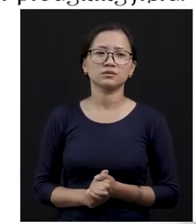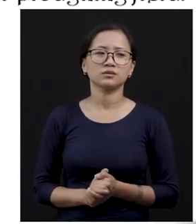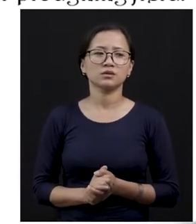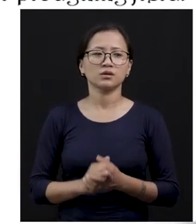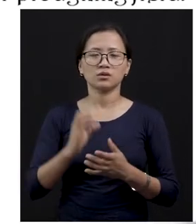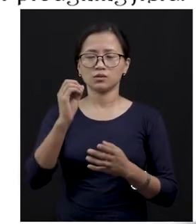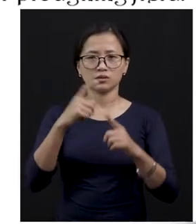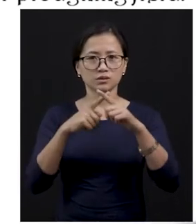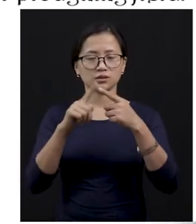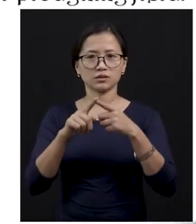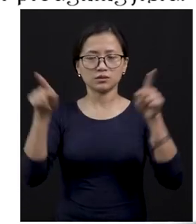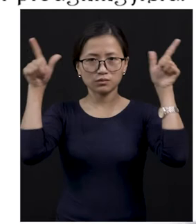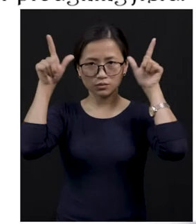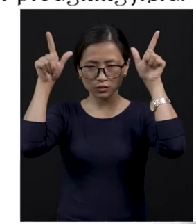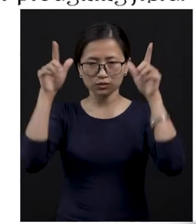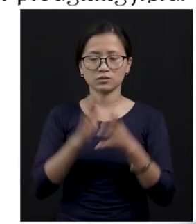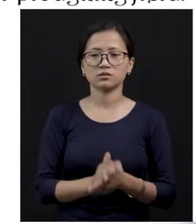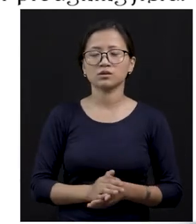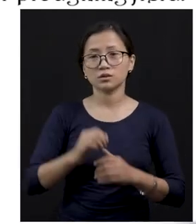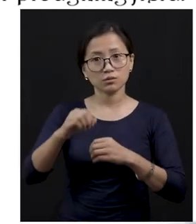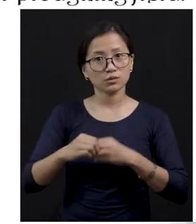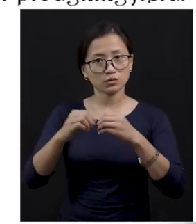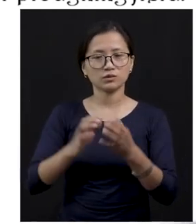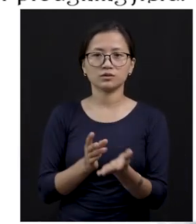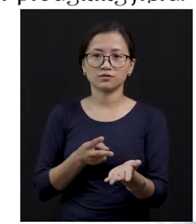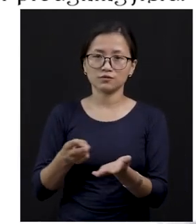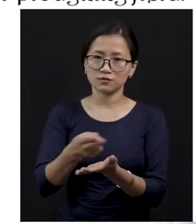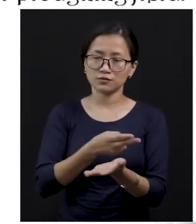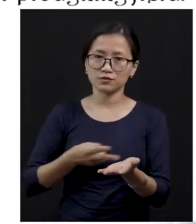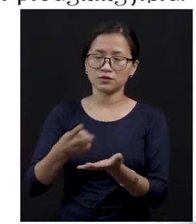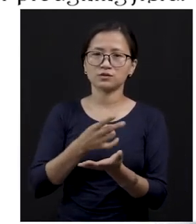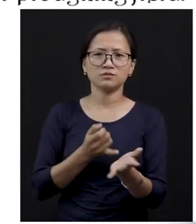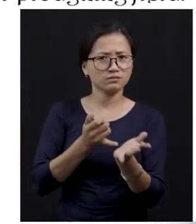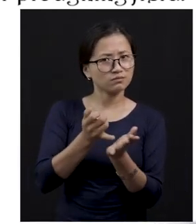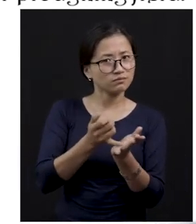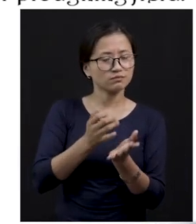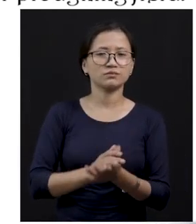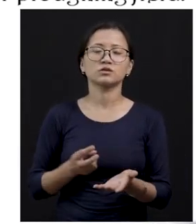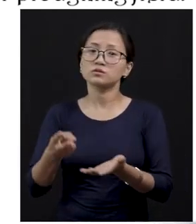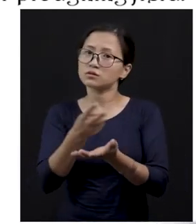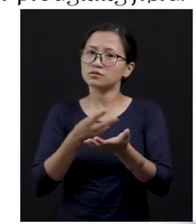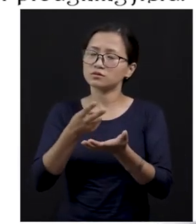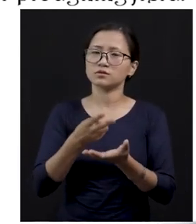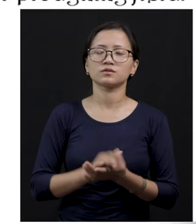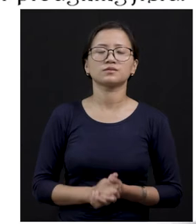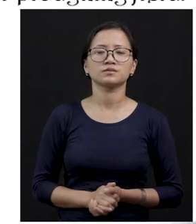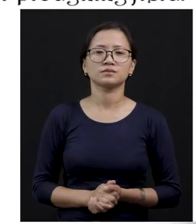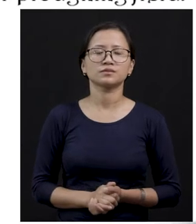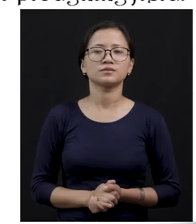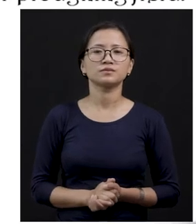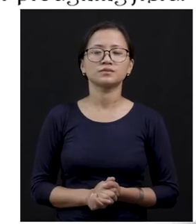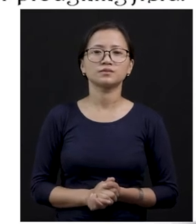oxen is plowing the field. Okay? Catty. In the catty, the oxen is